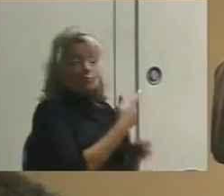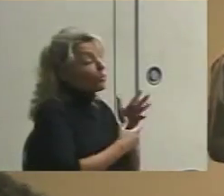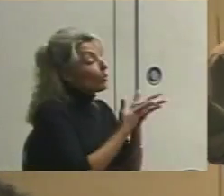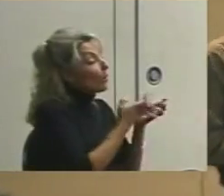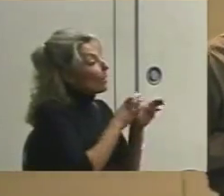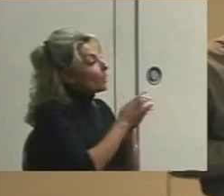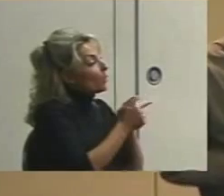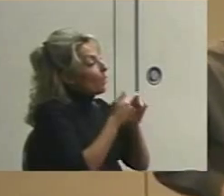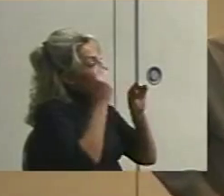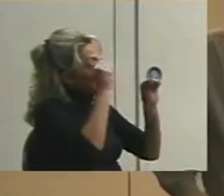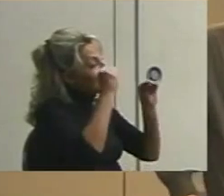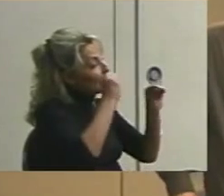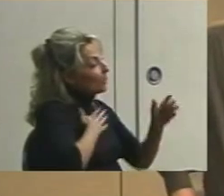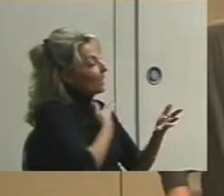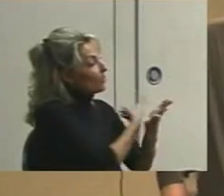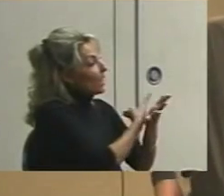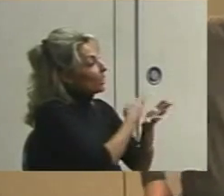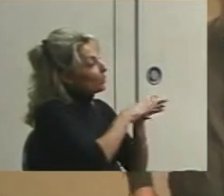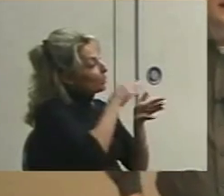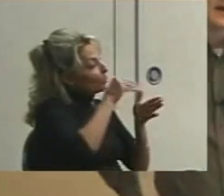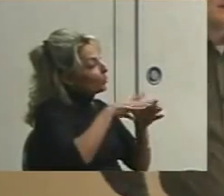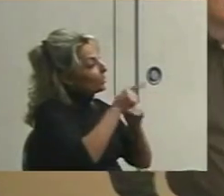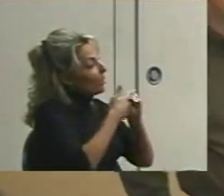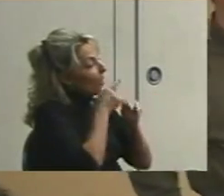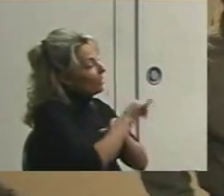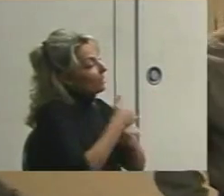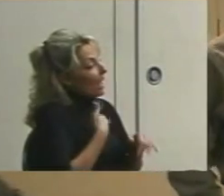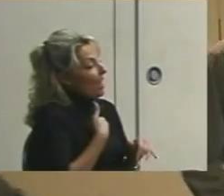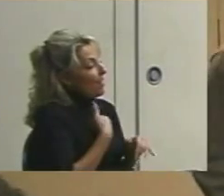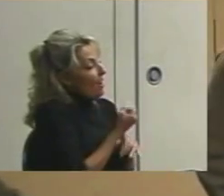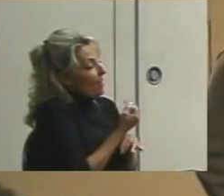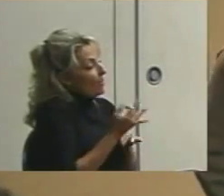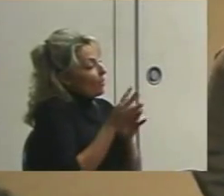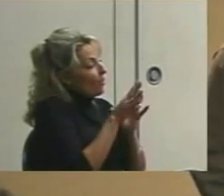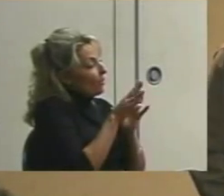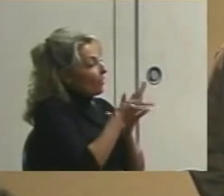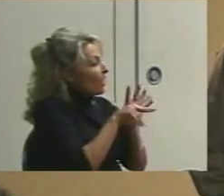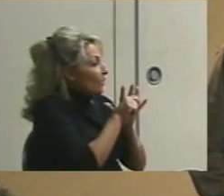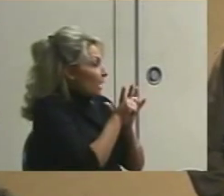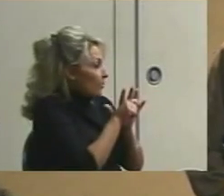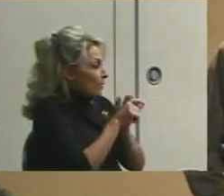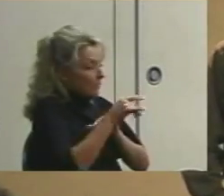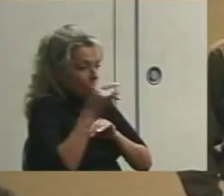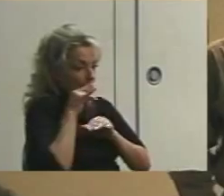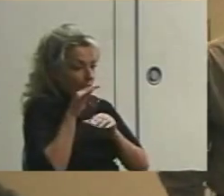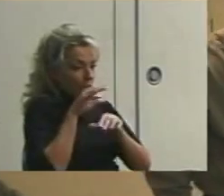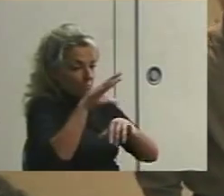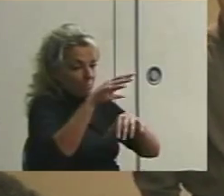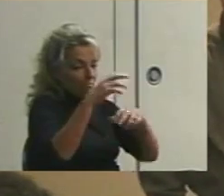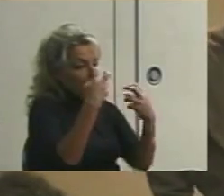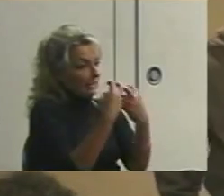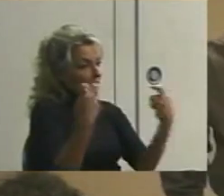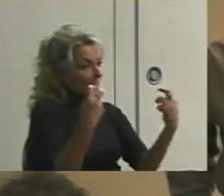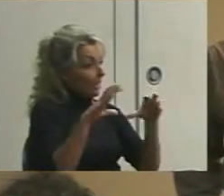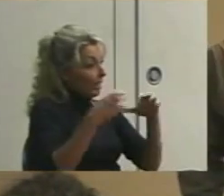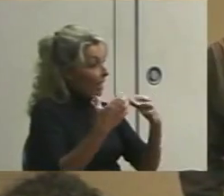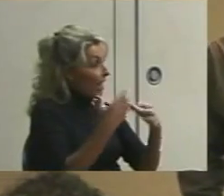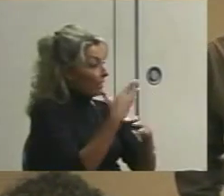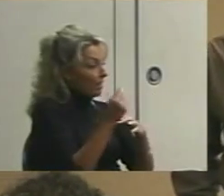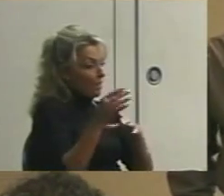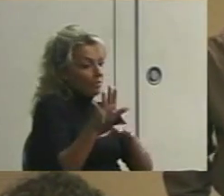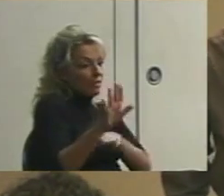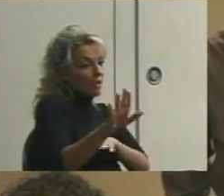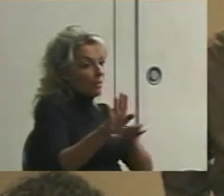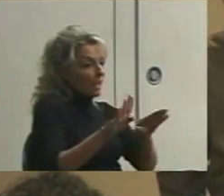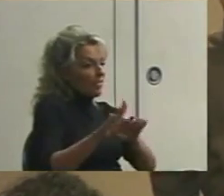when I teach my graduate students about this is I have a couple of videos of kids in classrooms. And they're doing a variety